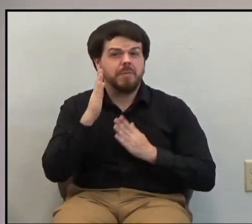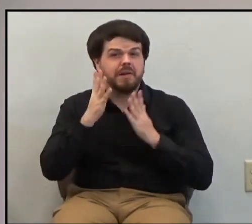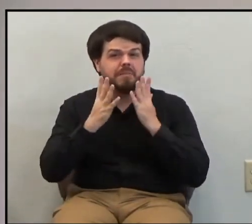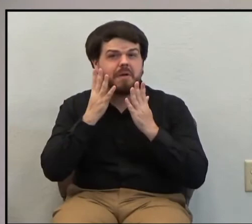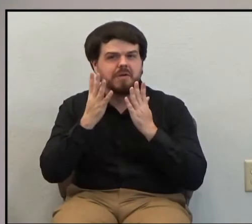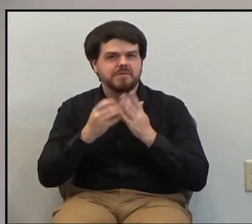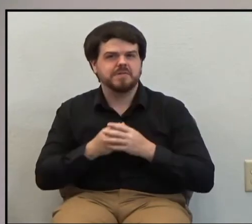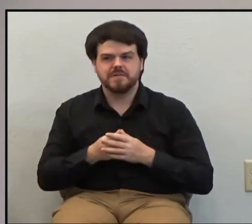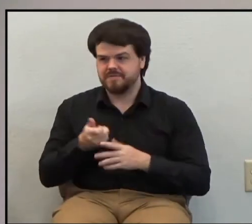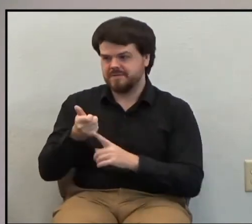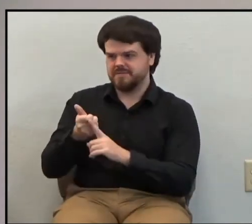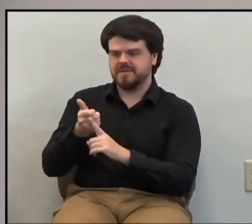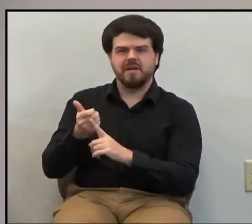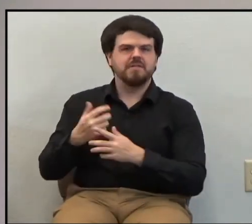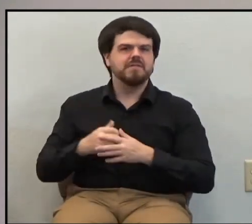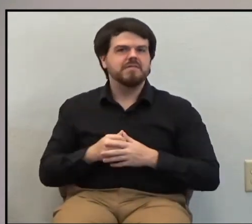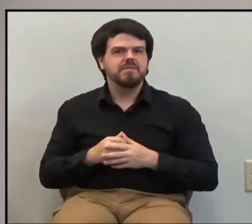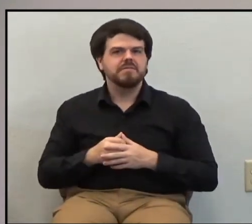churches and to himself.